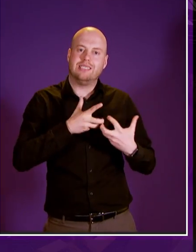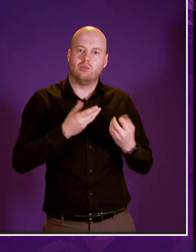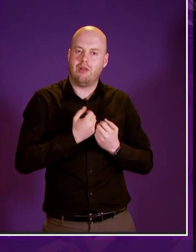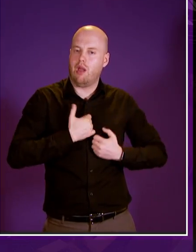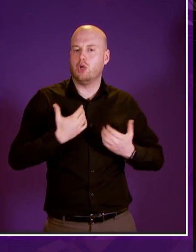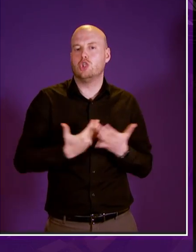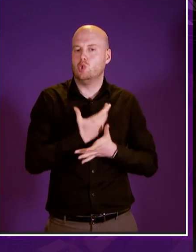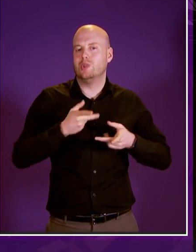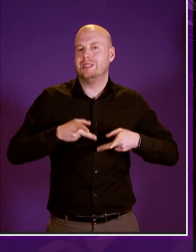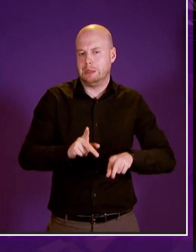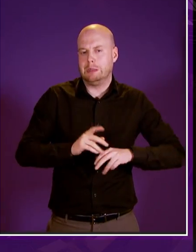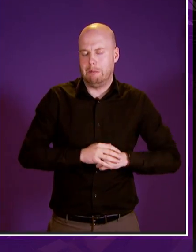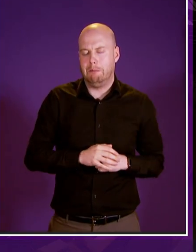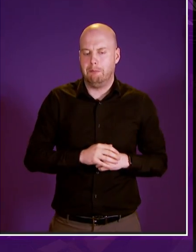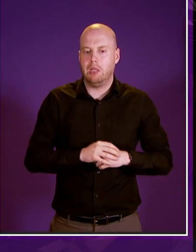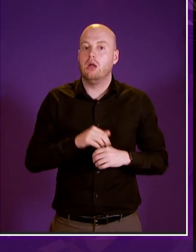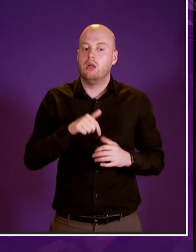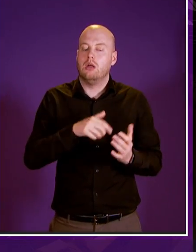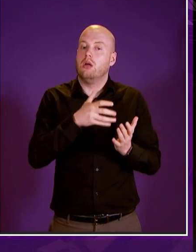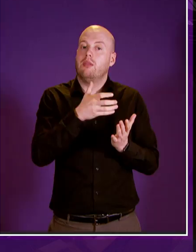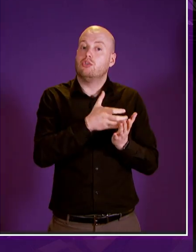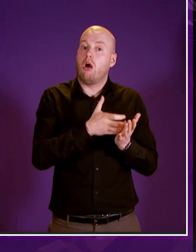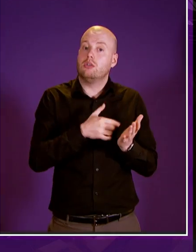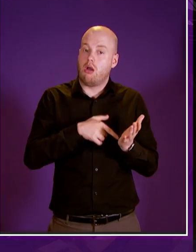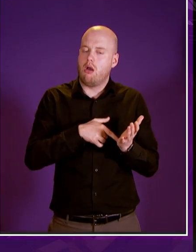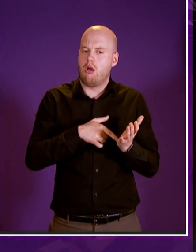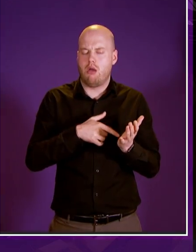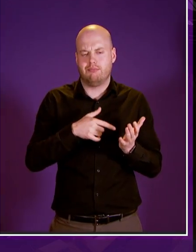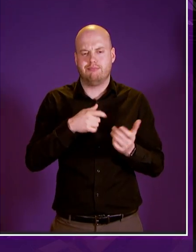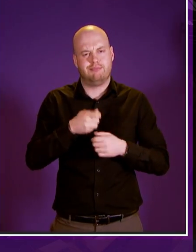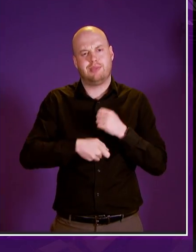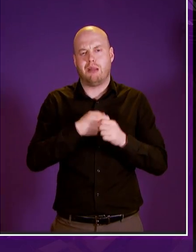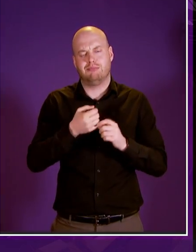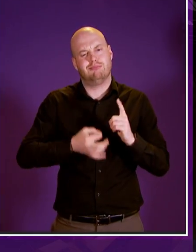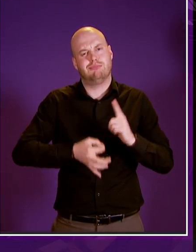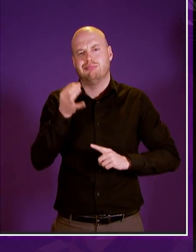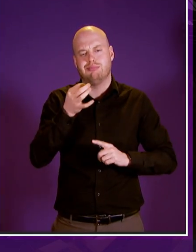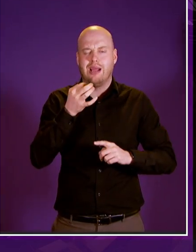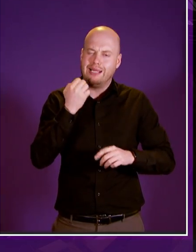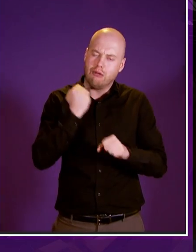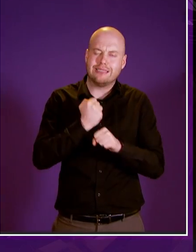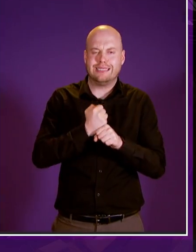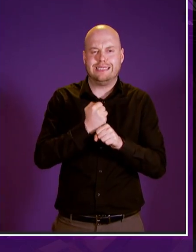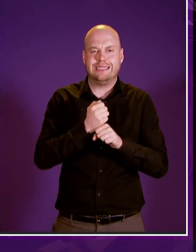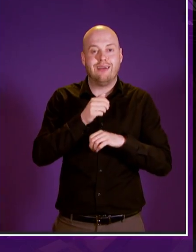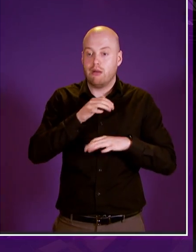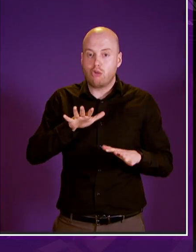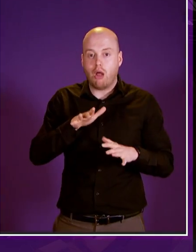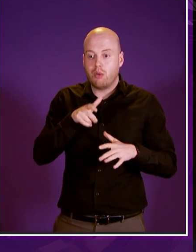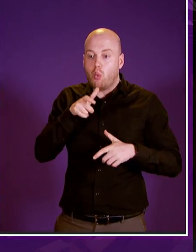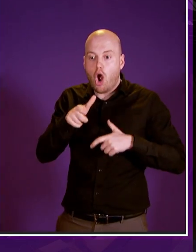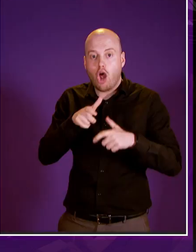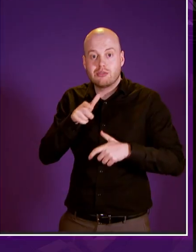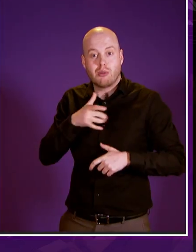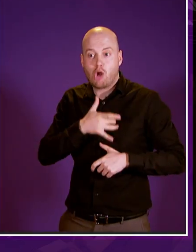and the charter within the bill strengthens our guarantee of going beyond warm words but creating a binding